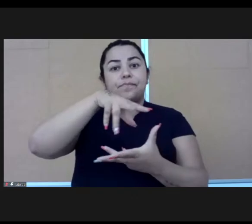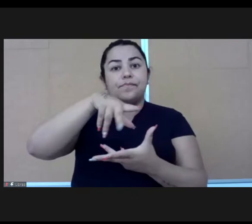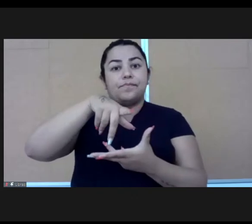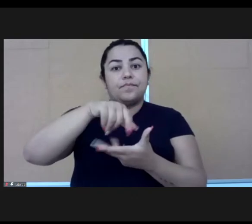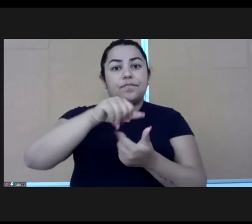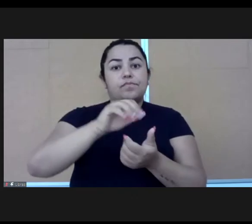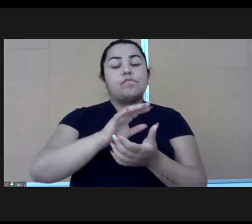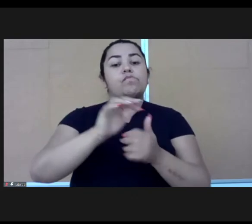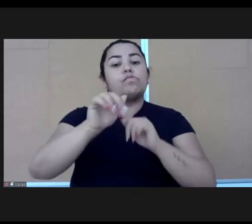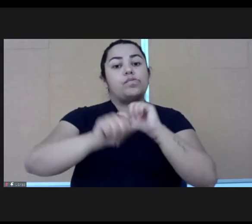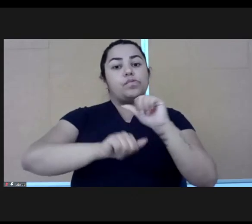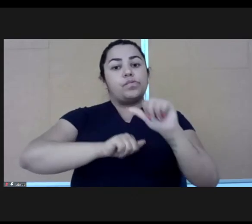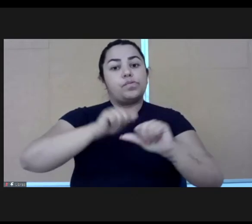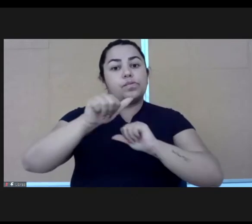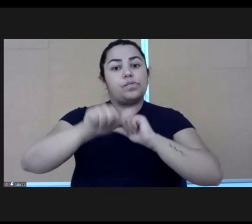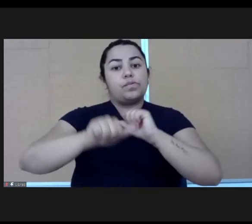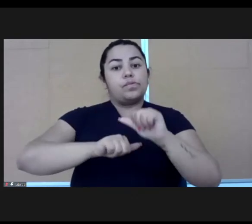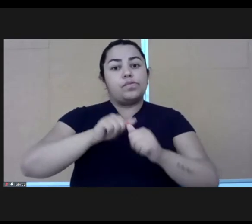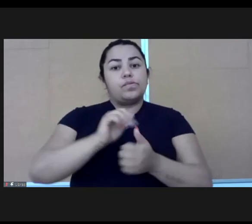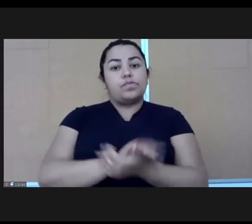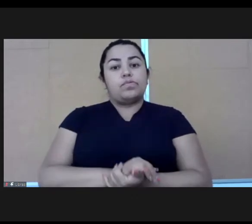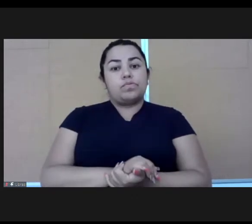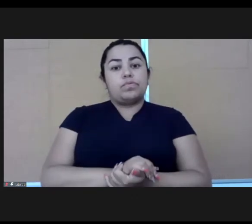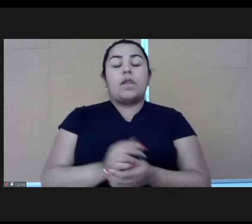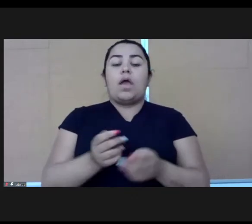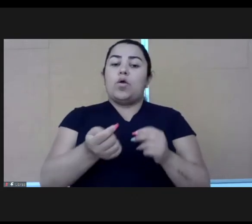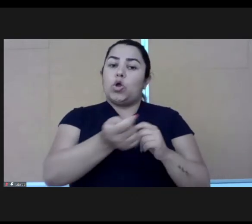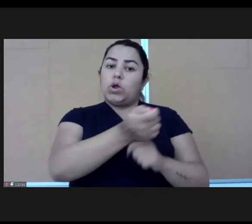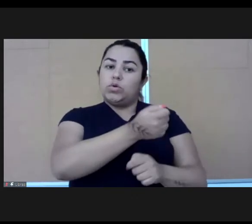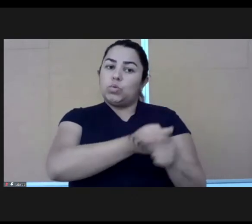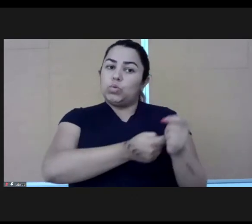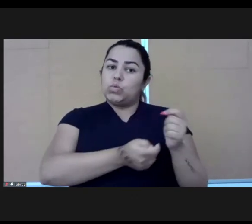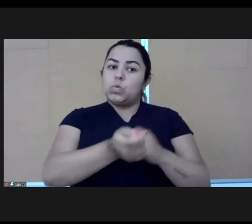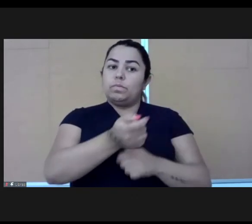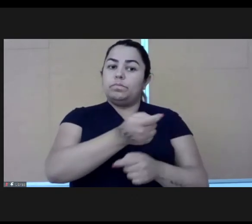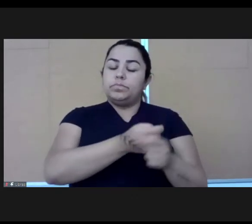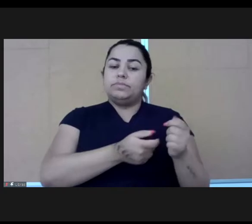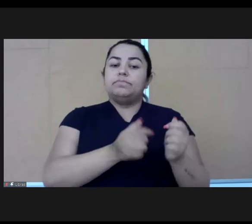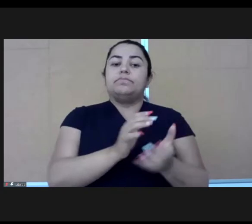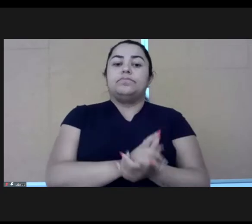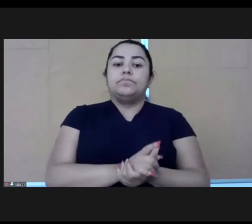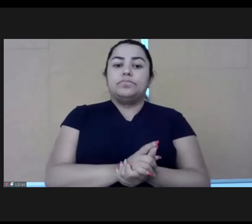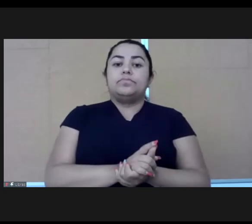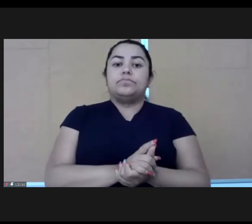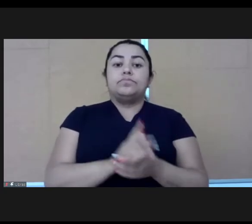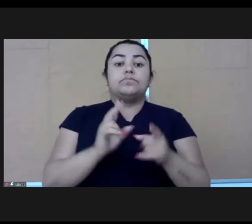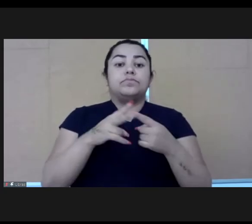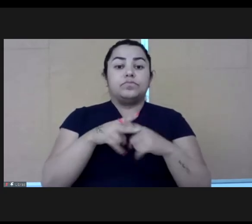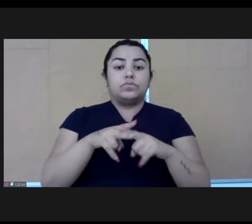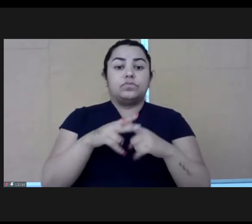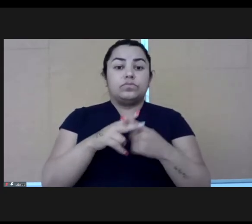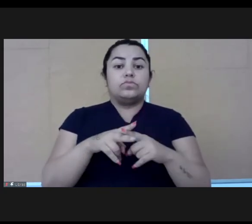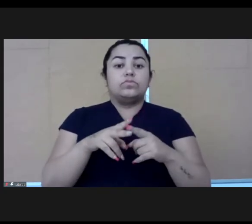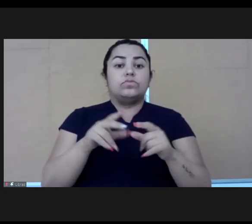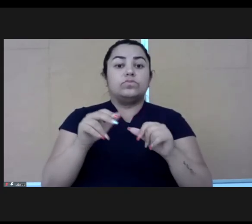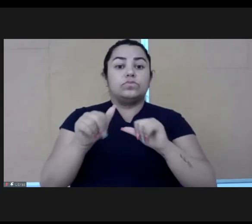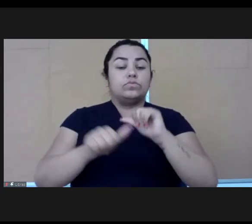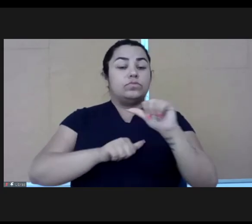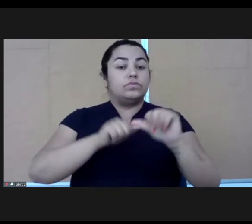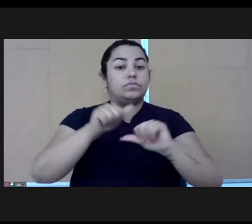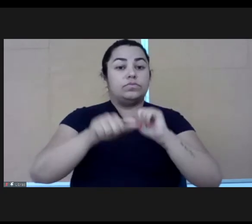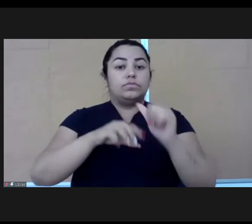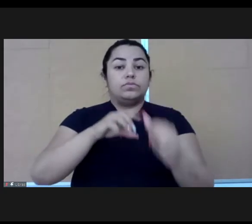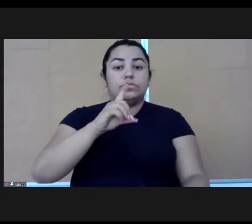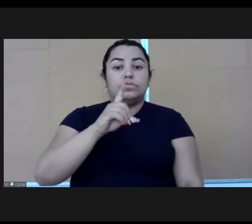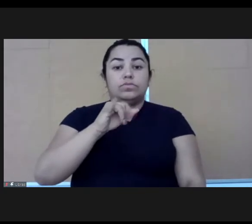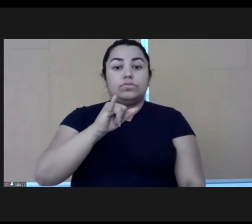tool for economic development and digital transformation. It's become a space where we